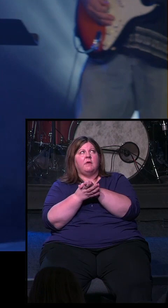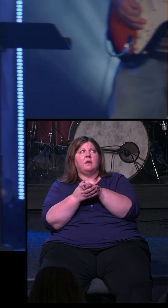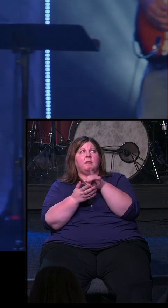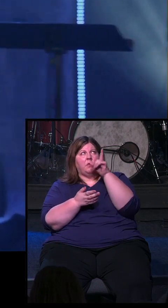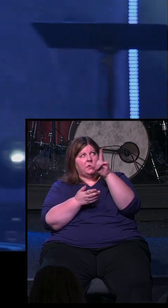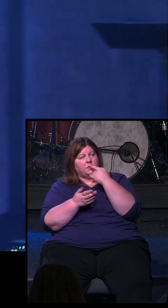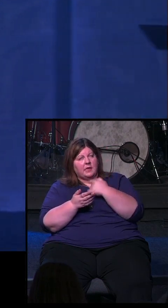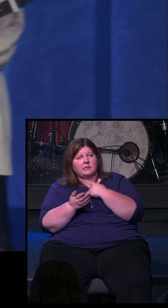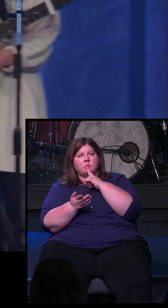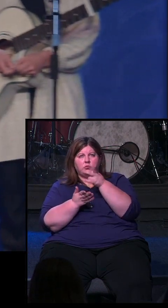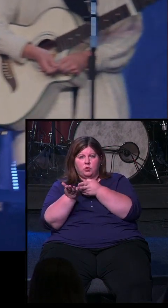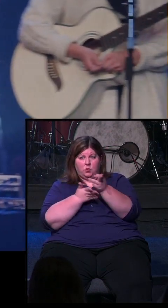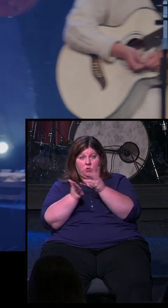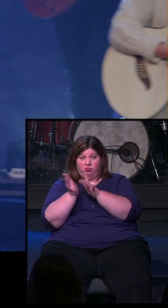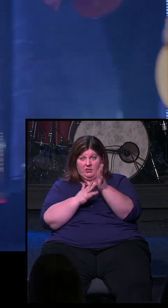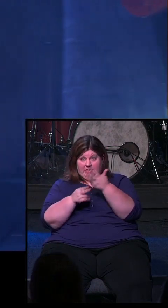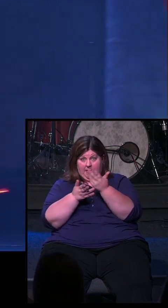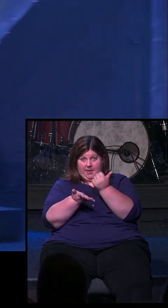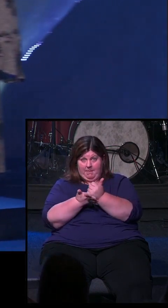is true. And in Jesus' name, everybody said.